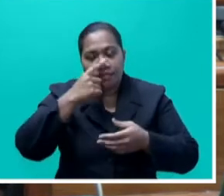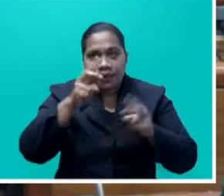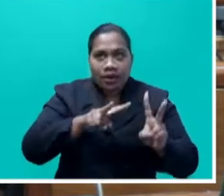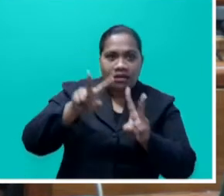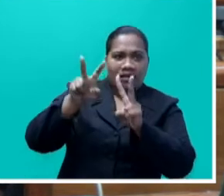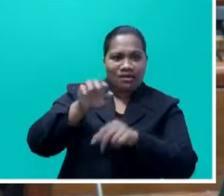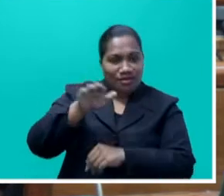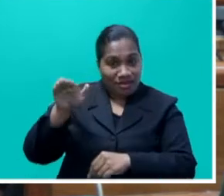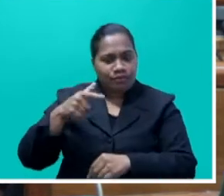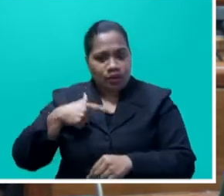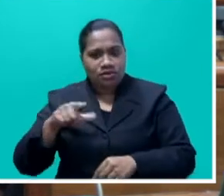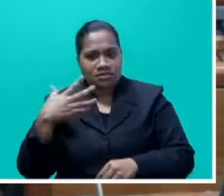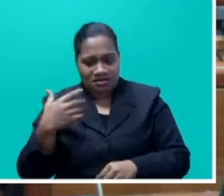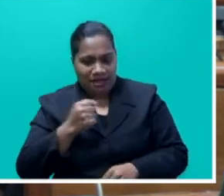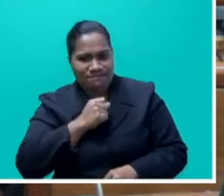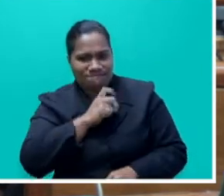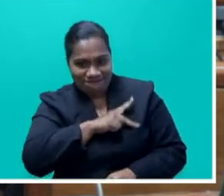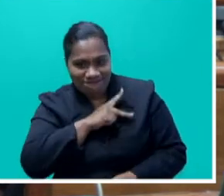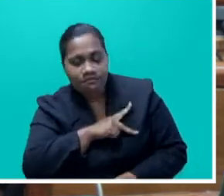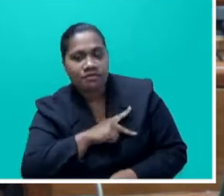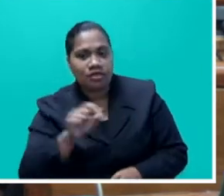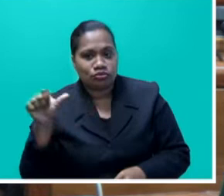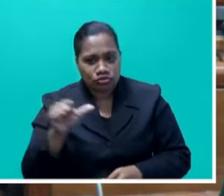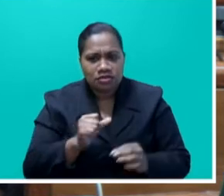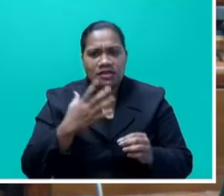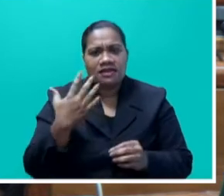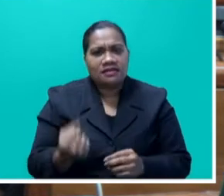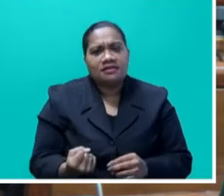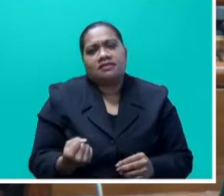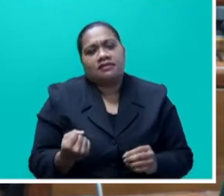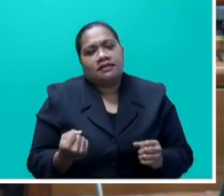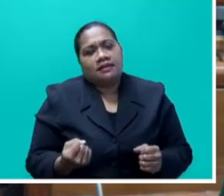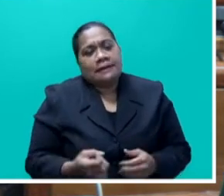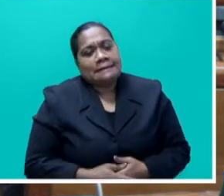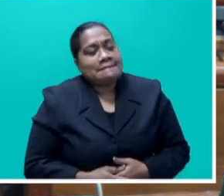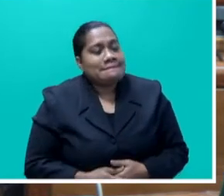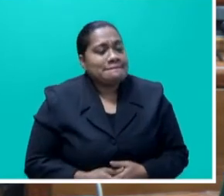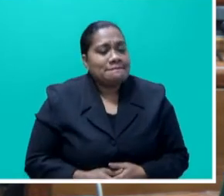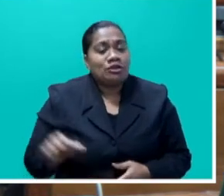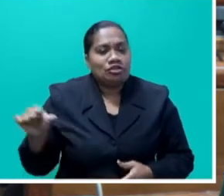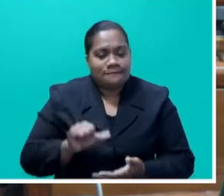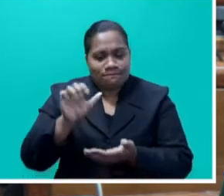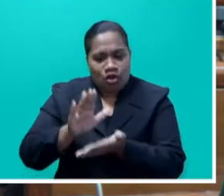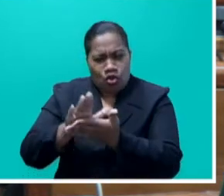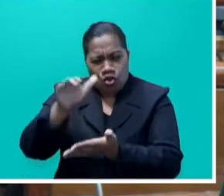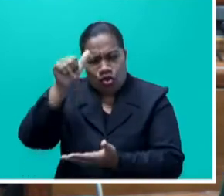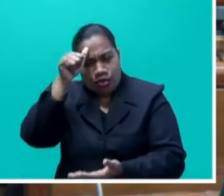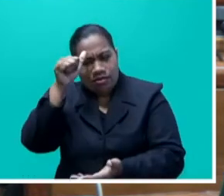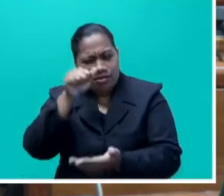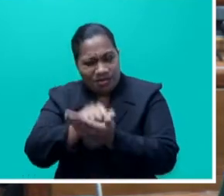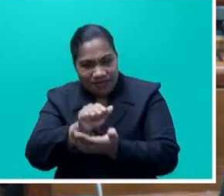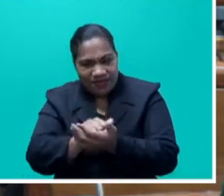they're supposed to develop a knowledge, Mr Speaker say. It's academics, it's